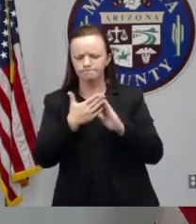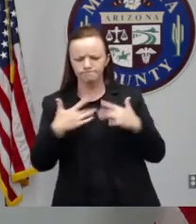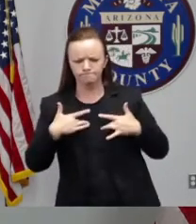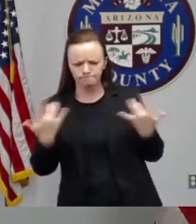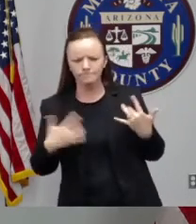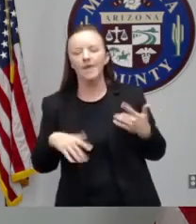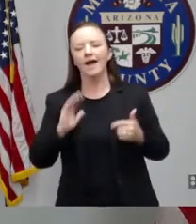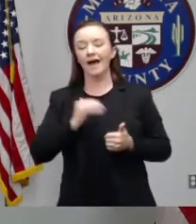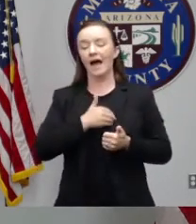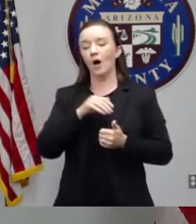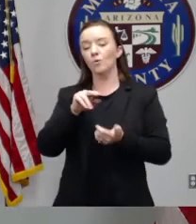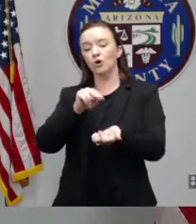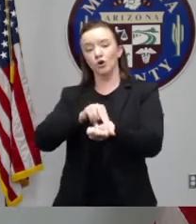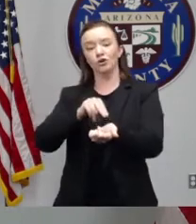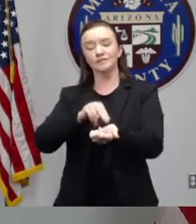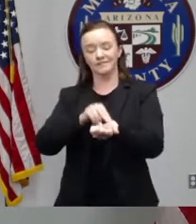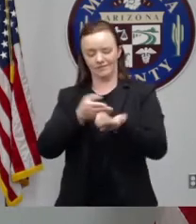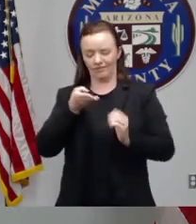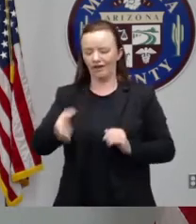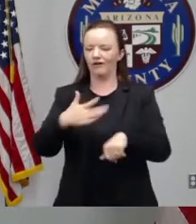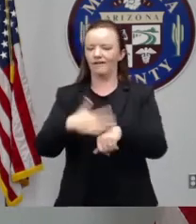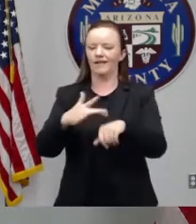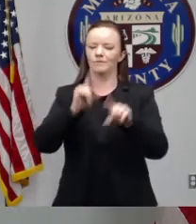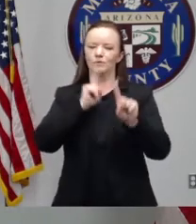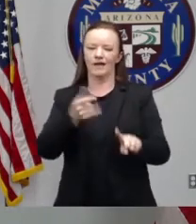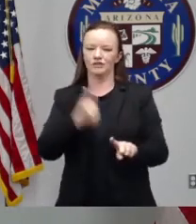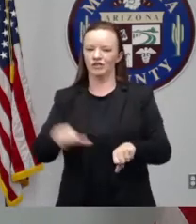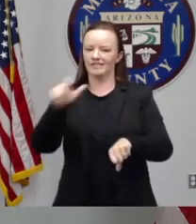And our registered nurses are there to answer the call at any time.